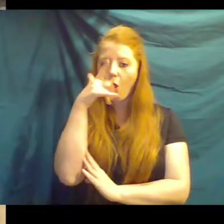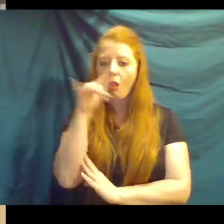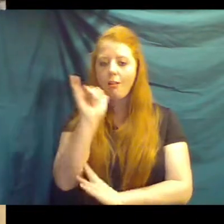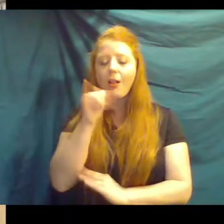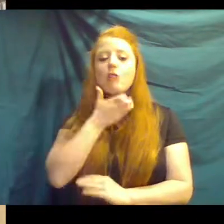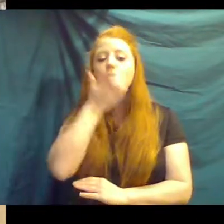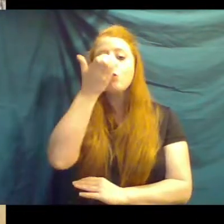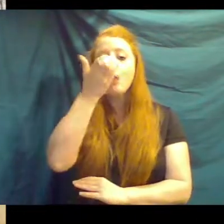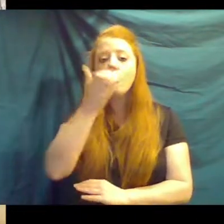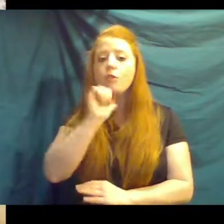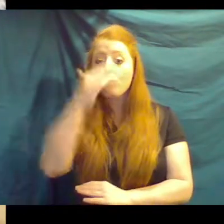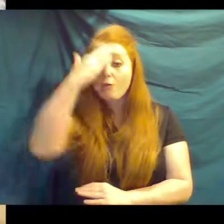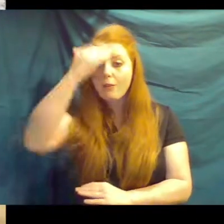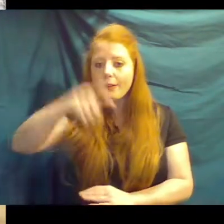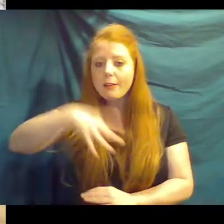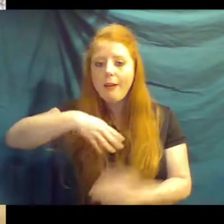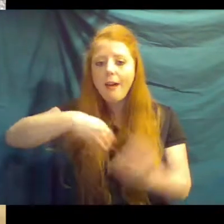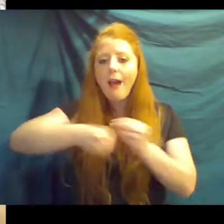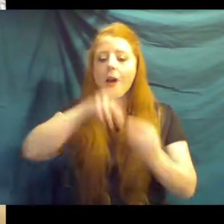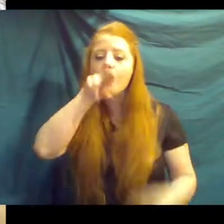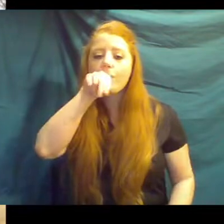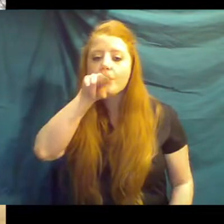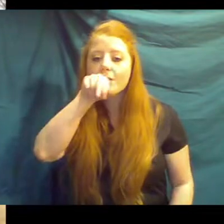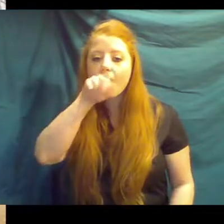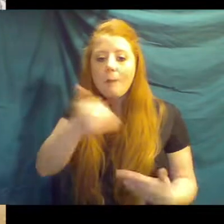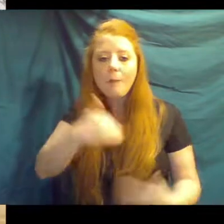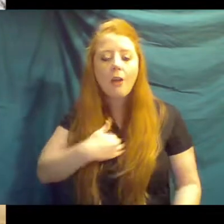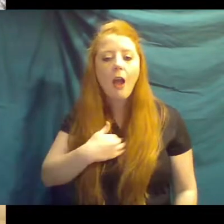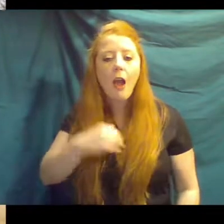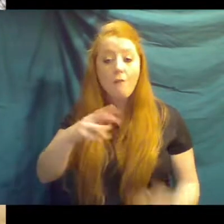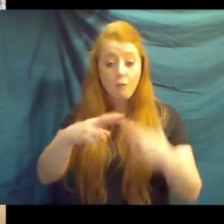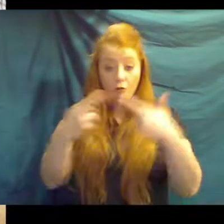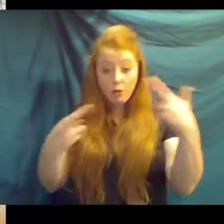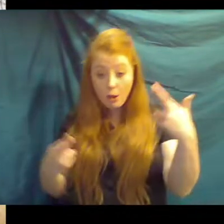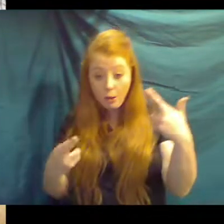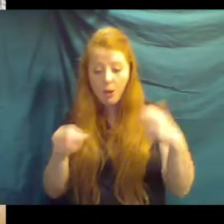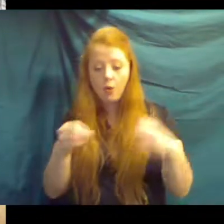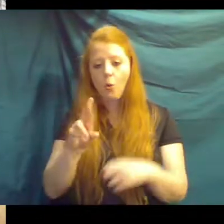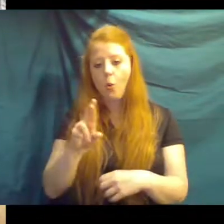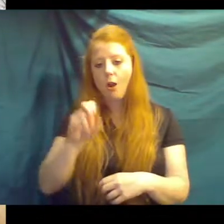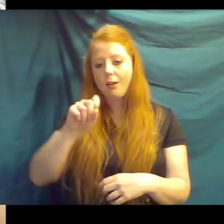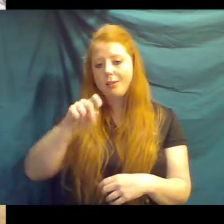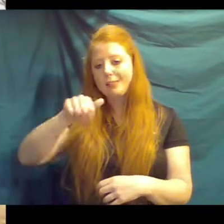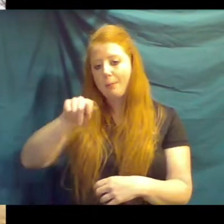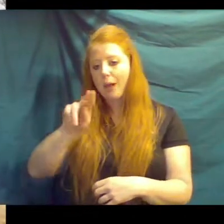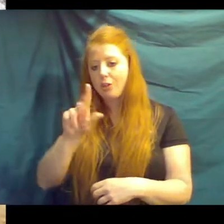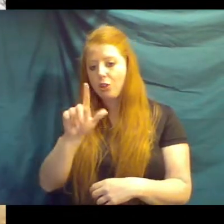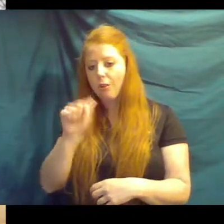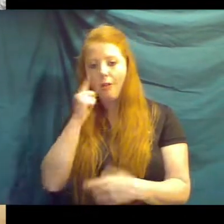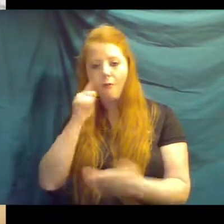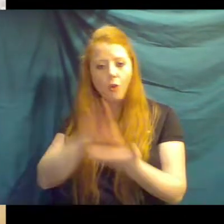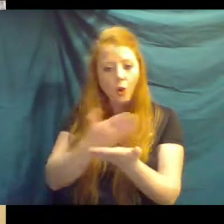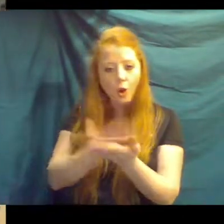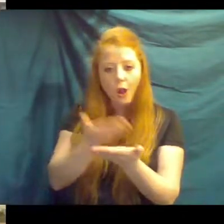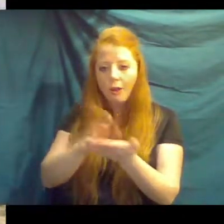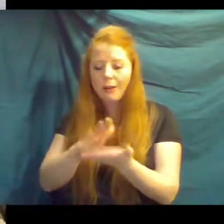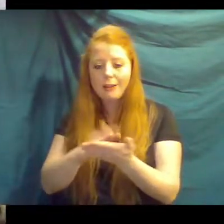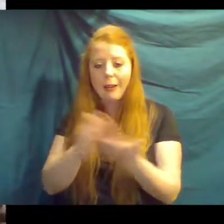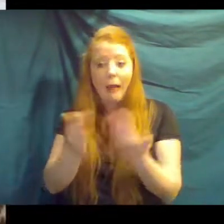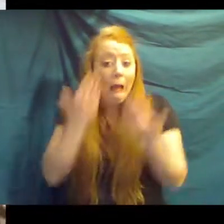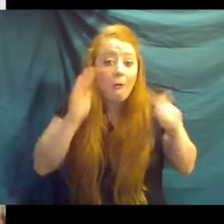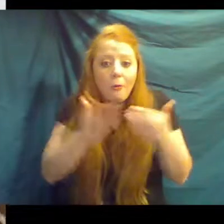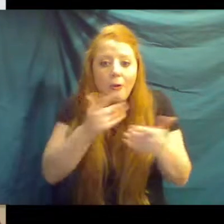to add the tongue. Maybe you have some ribbon or a spatula. I don't know what you have at home. But you can make a